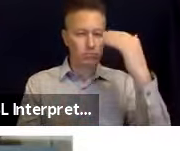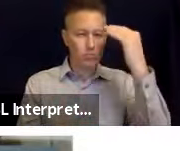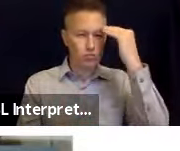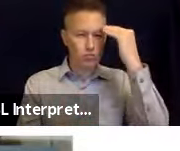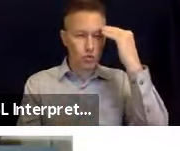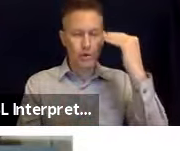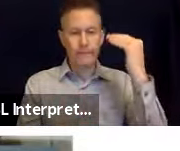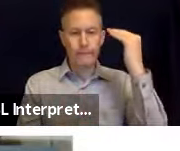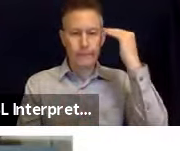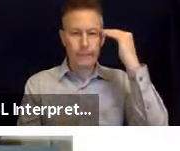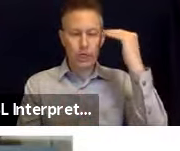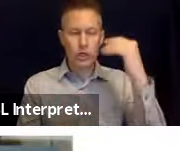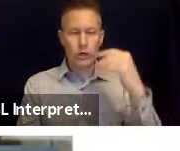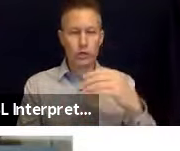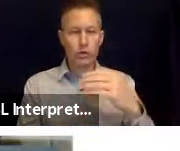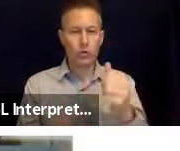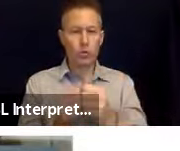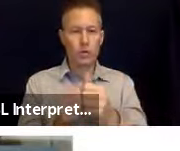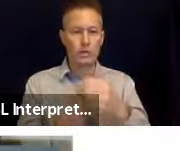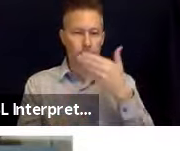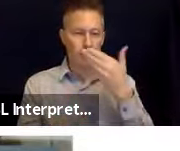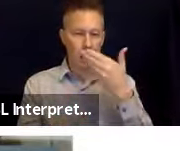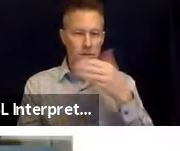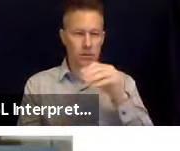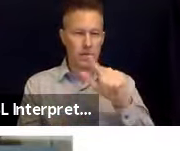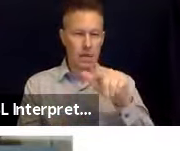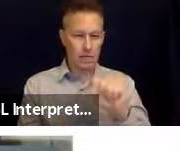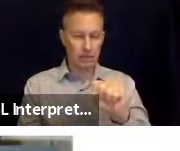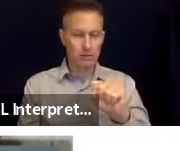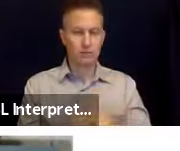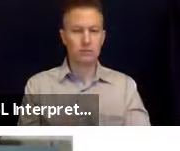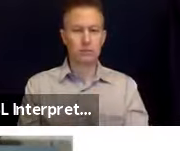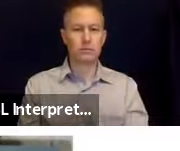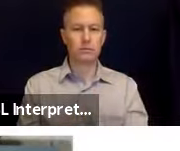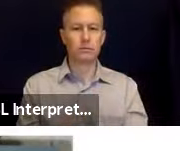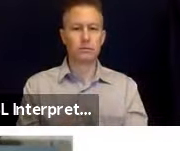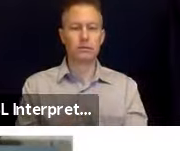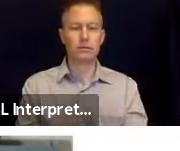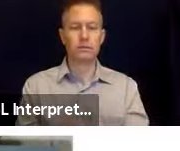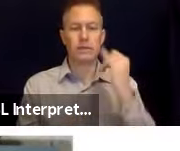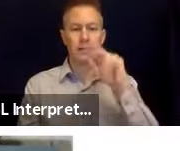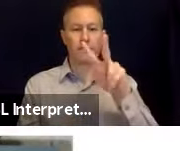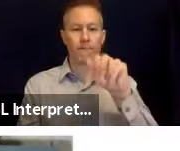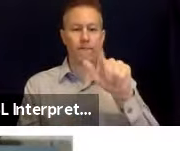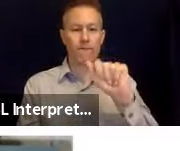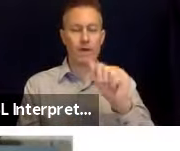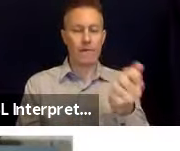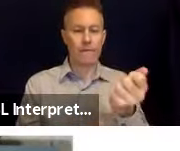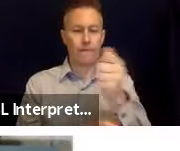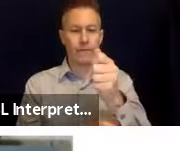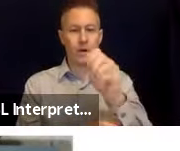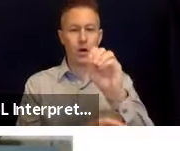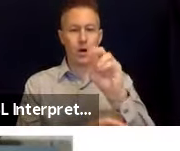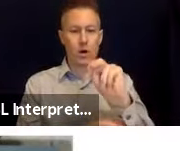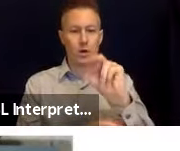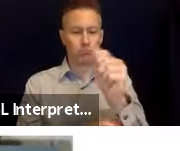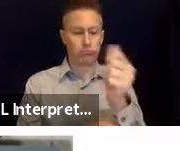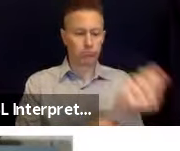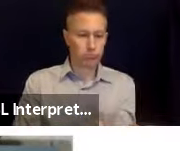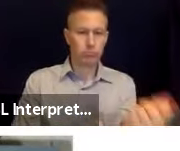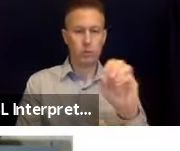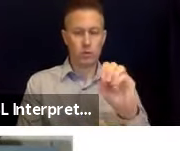what that is supposed to smell like if it's leaking. So the gas is on if the valve is up like this, the gas is off if the valve is